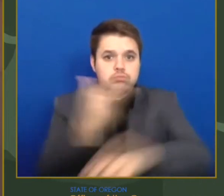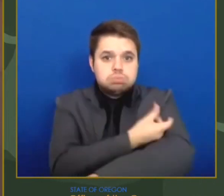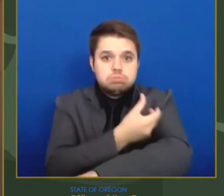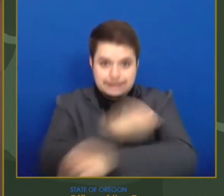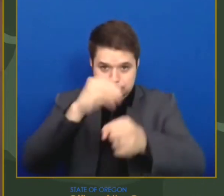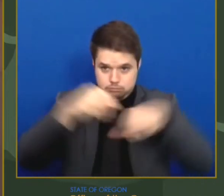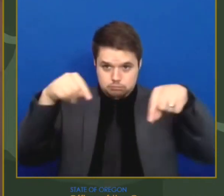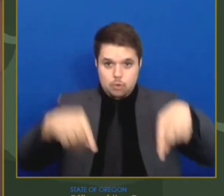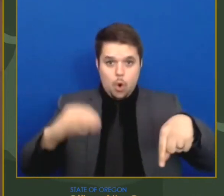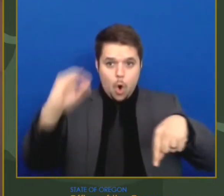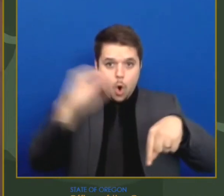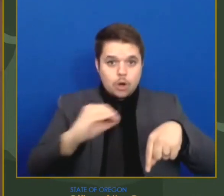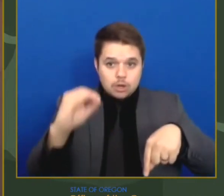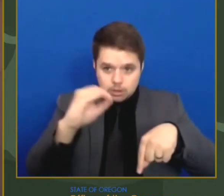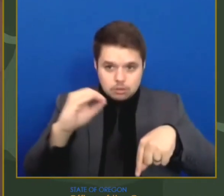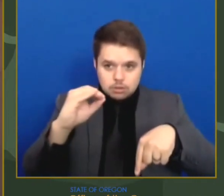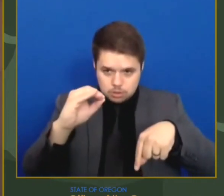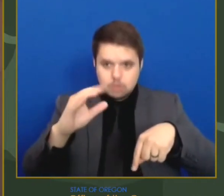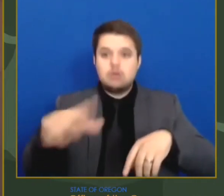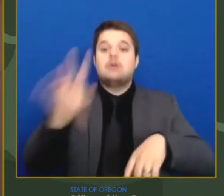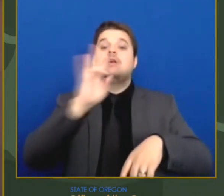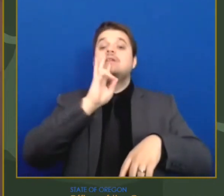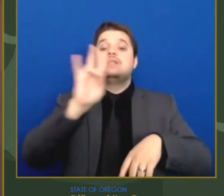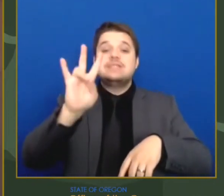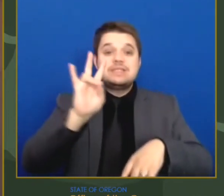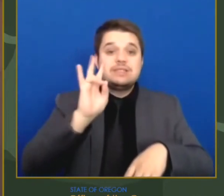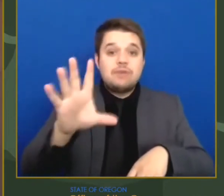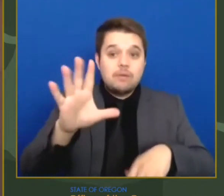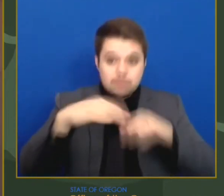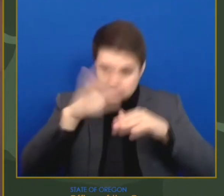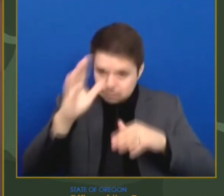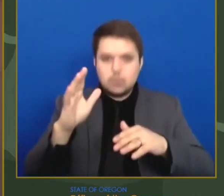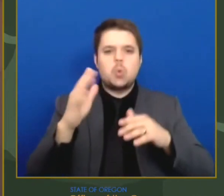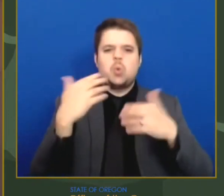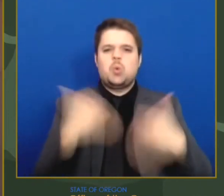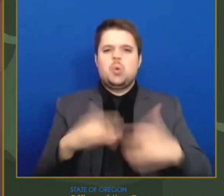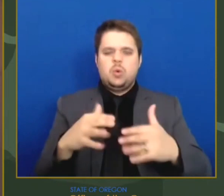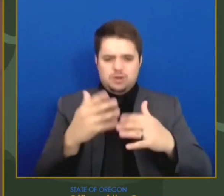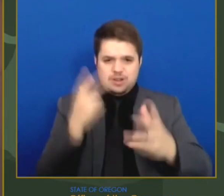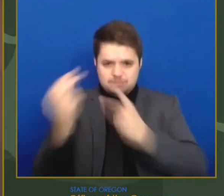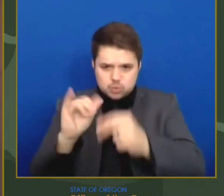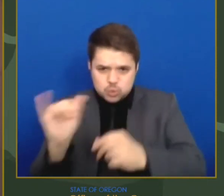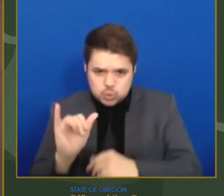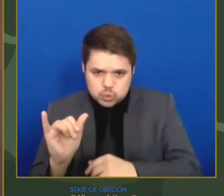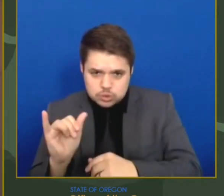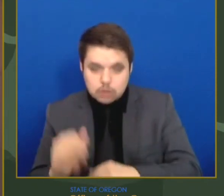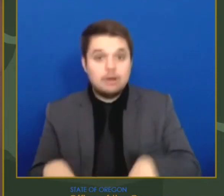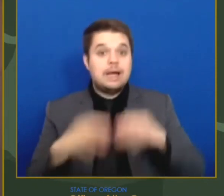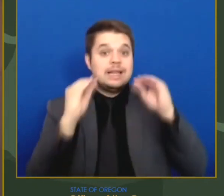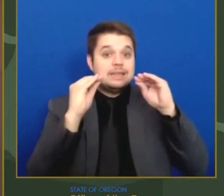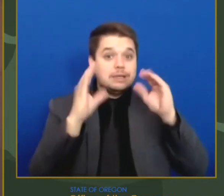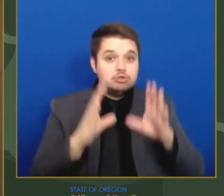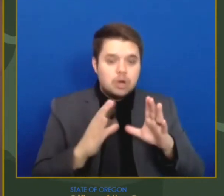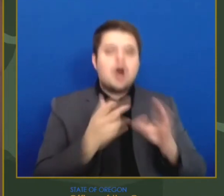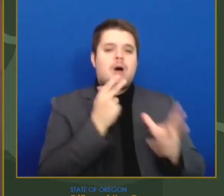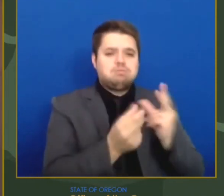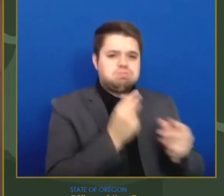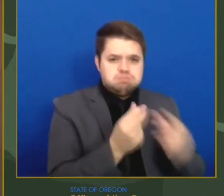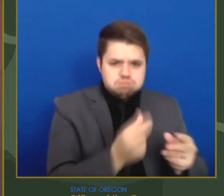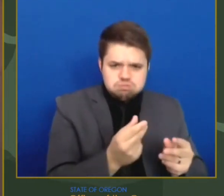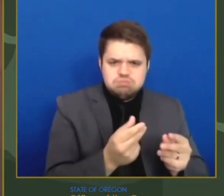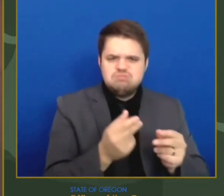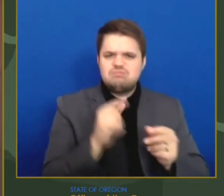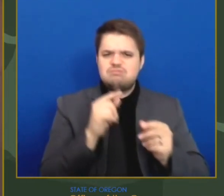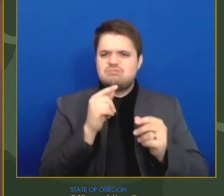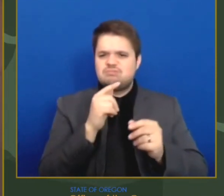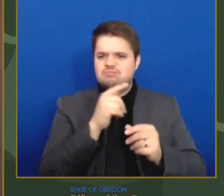to being largely complete with our educator workforce. With three safe and effective vaccines now available